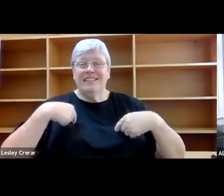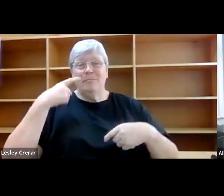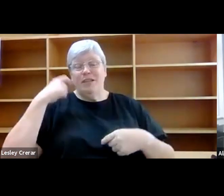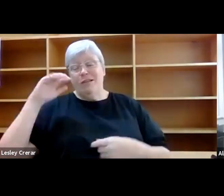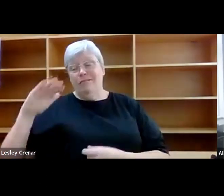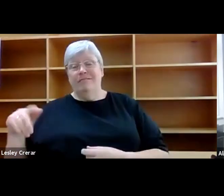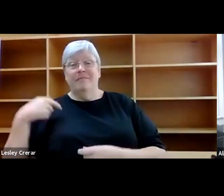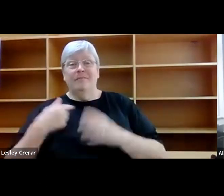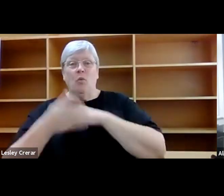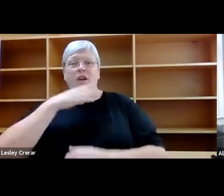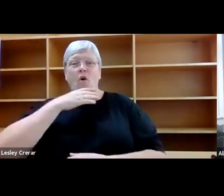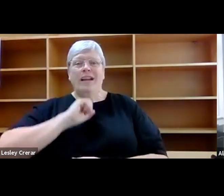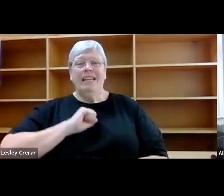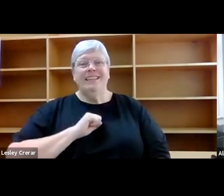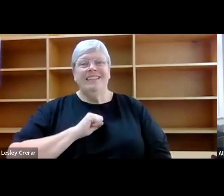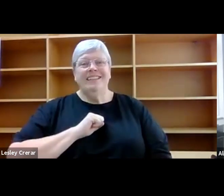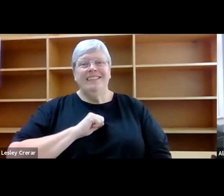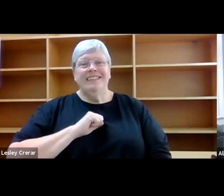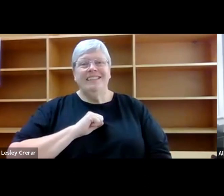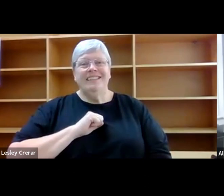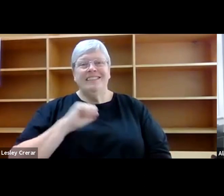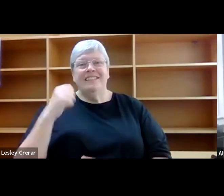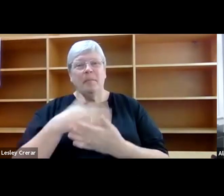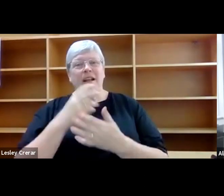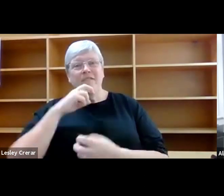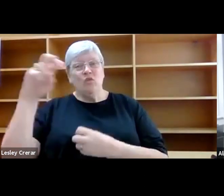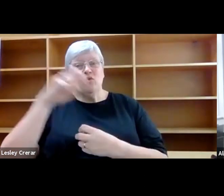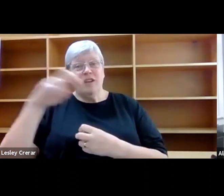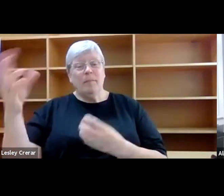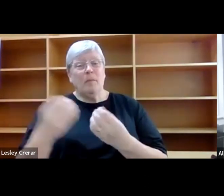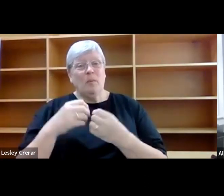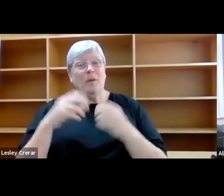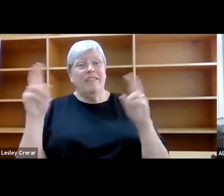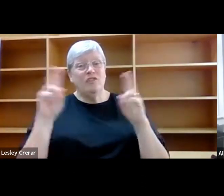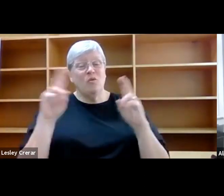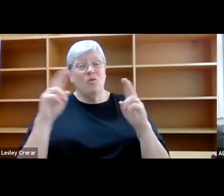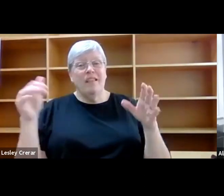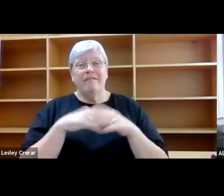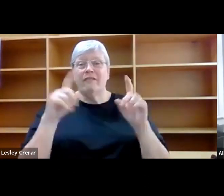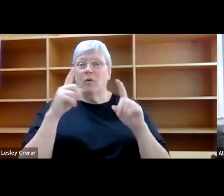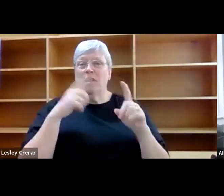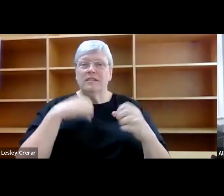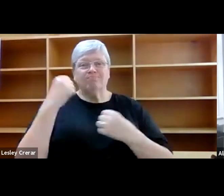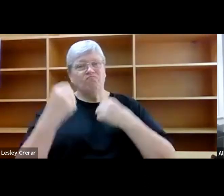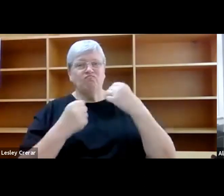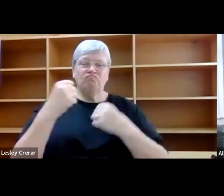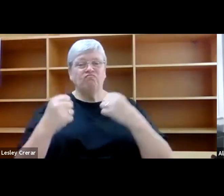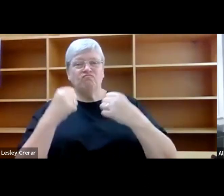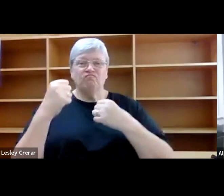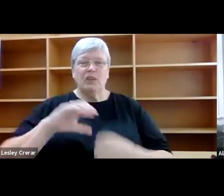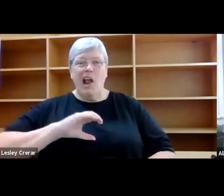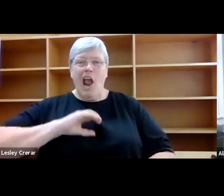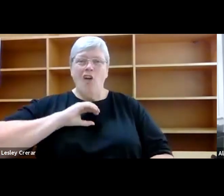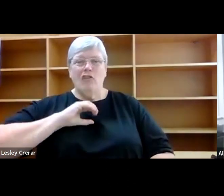taken to Orkney as part of a series of trips the school ran that involved orienteering, character building